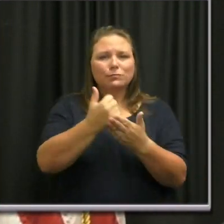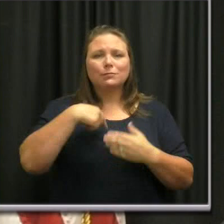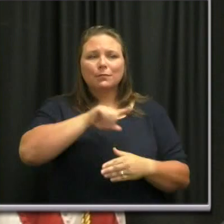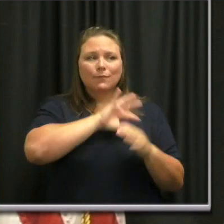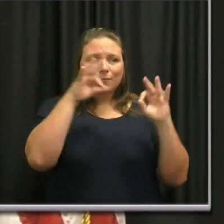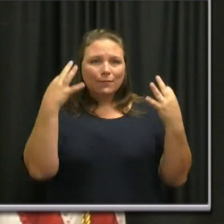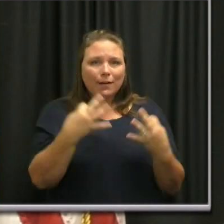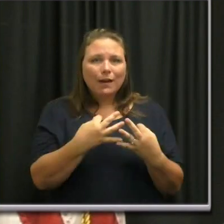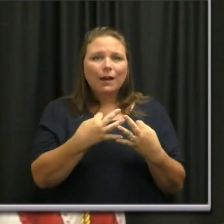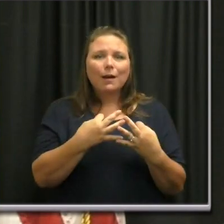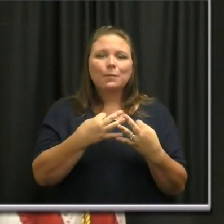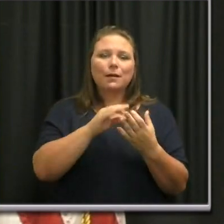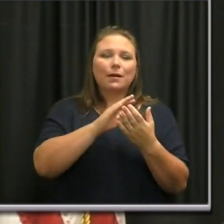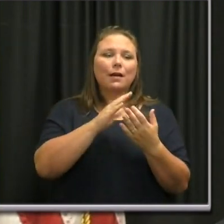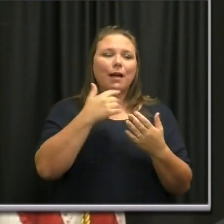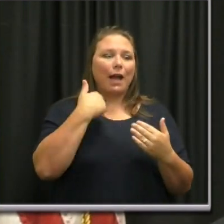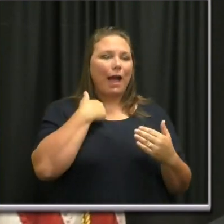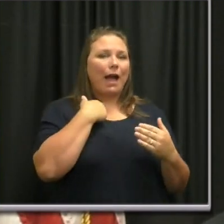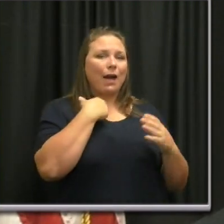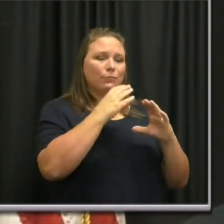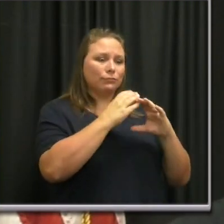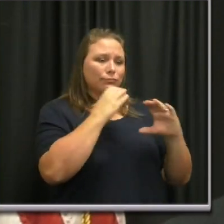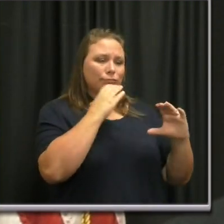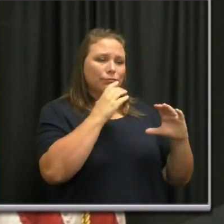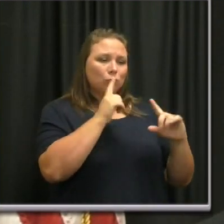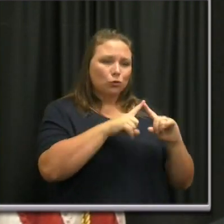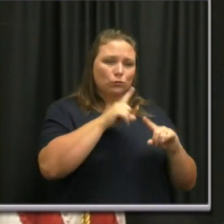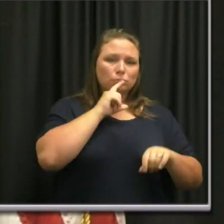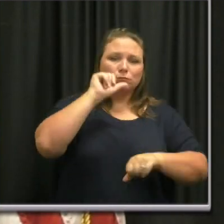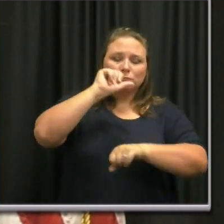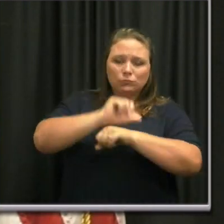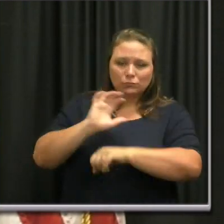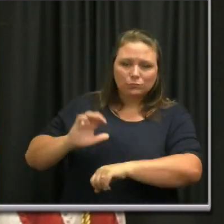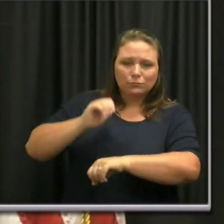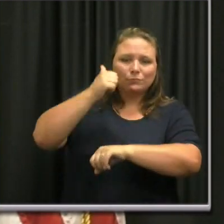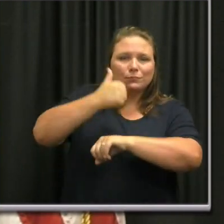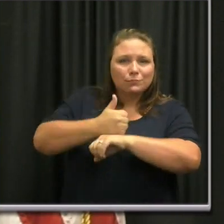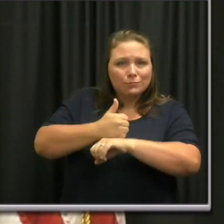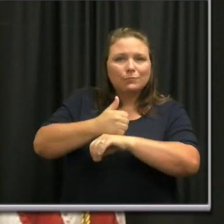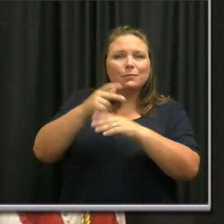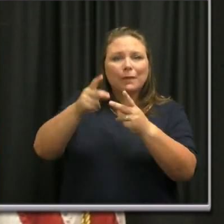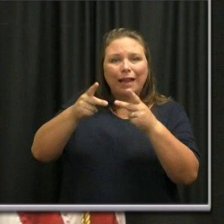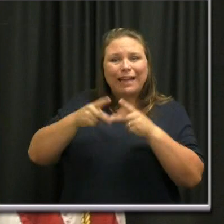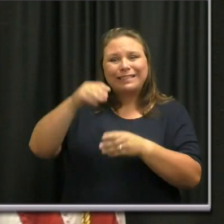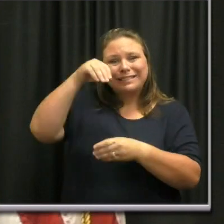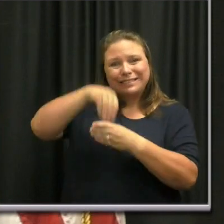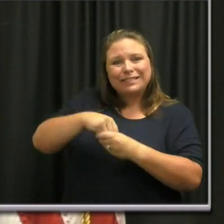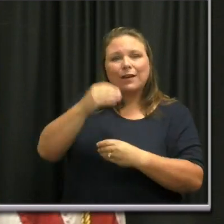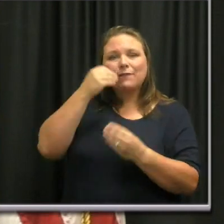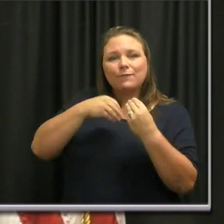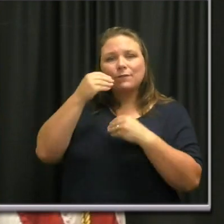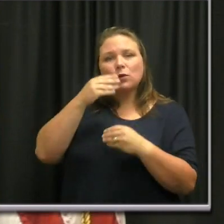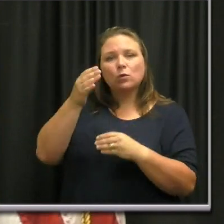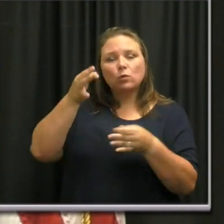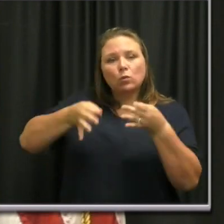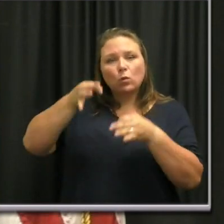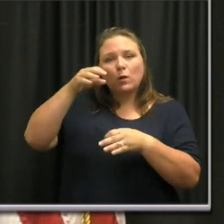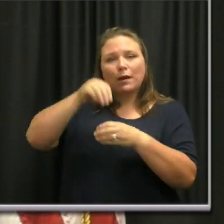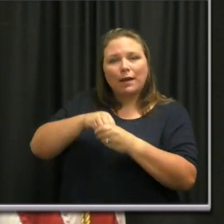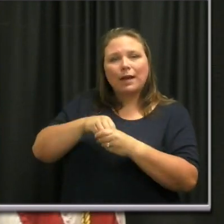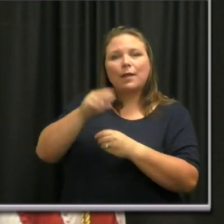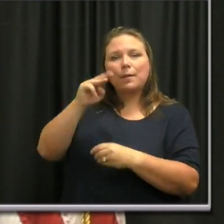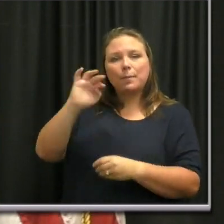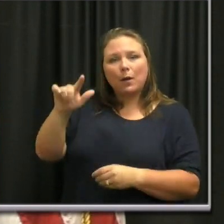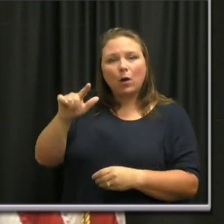go from a food trailer to a dedicated location inside the Rivergate Mall food court. Our